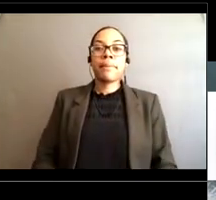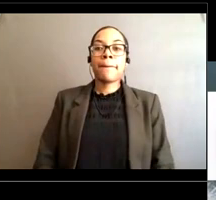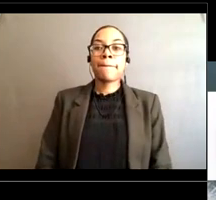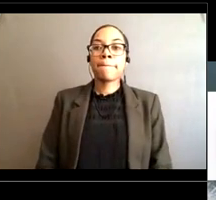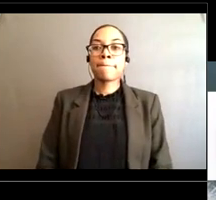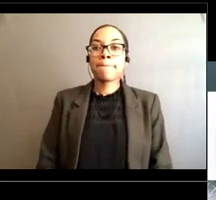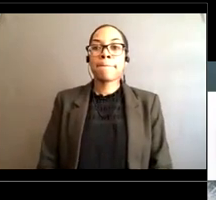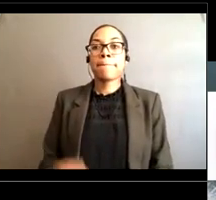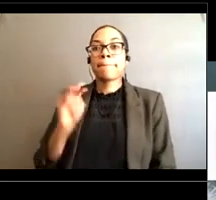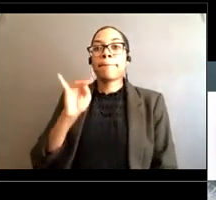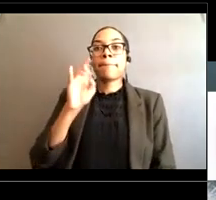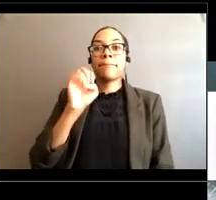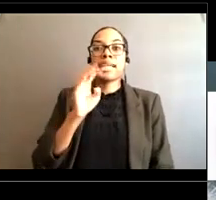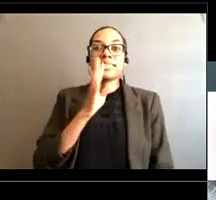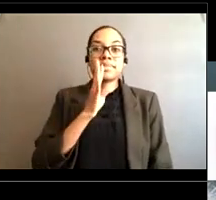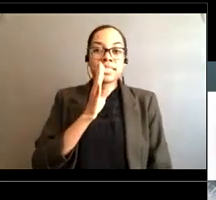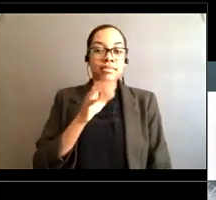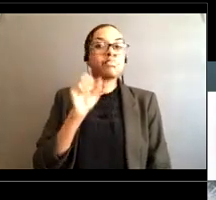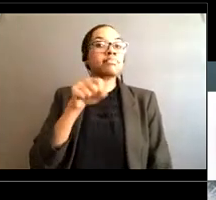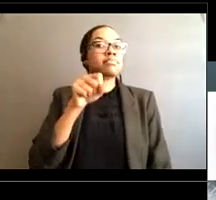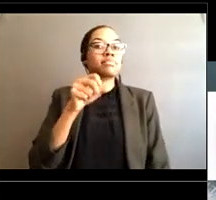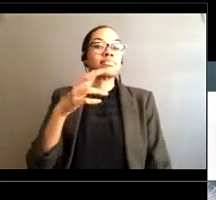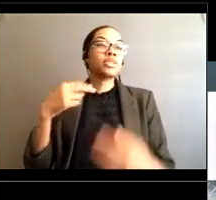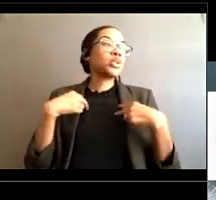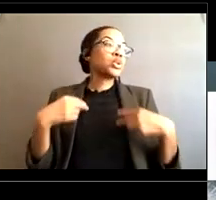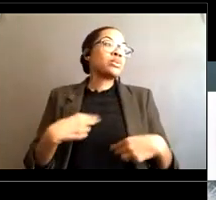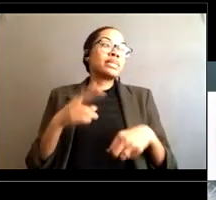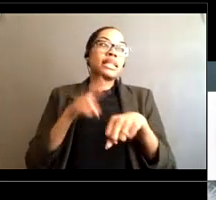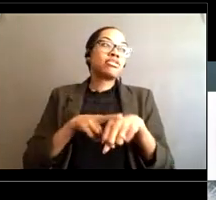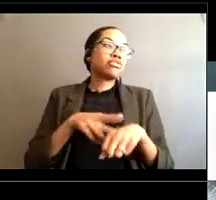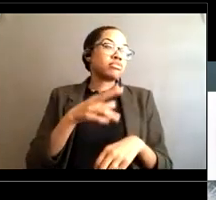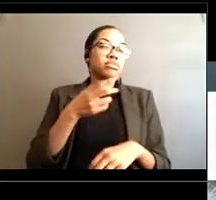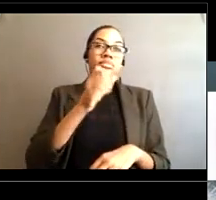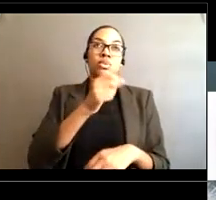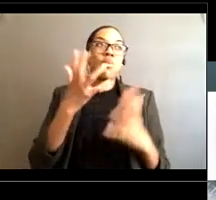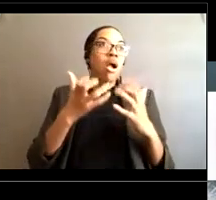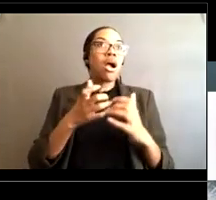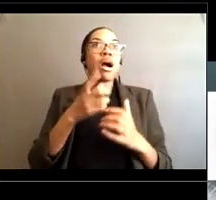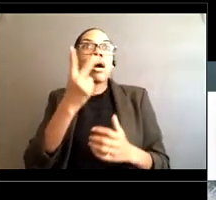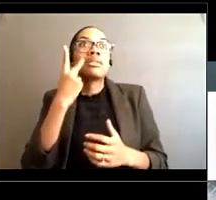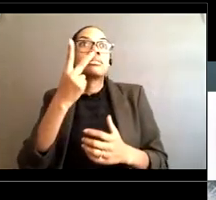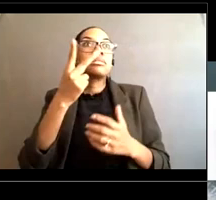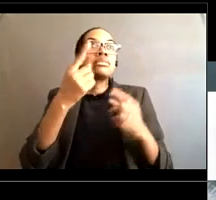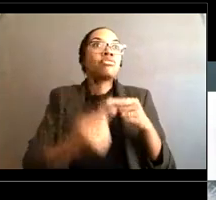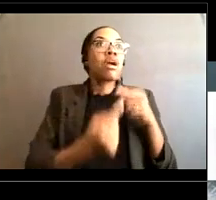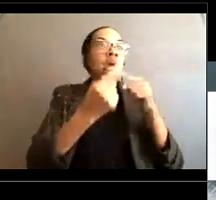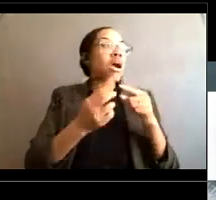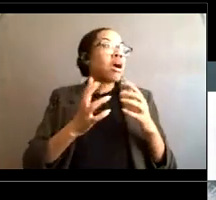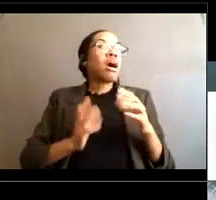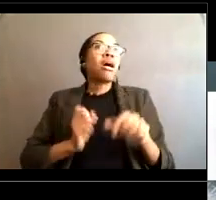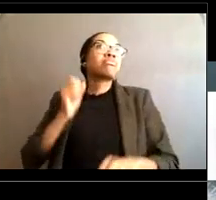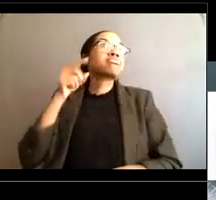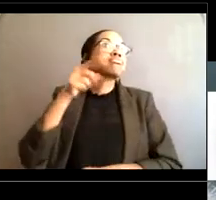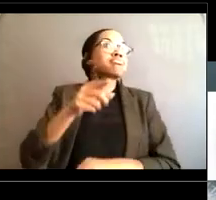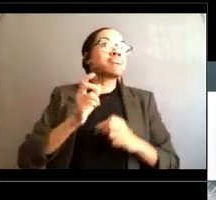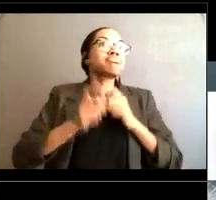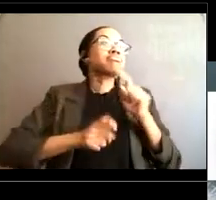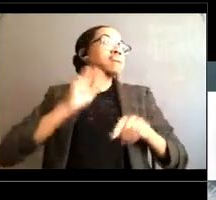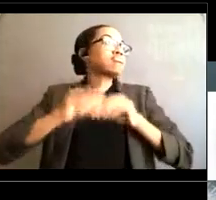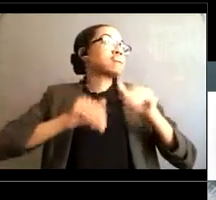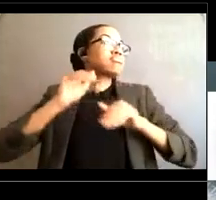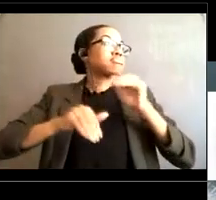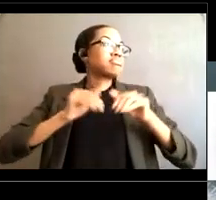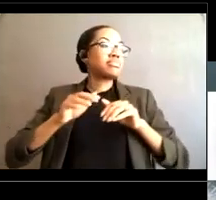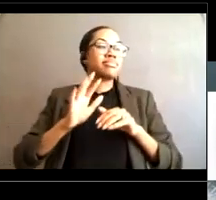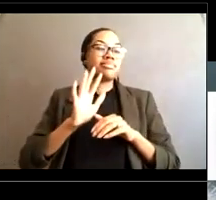This is mike speaking it's it's human nature to want to help and jump in But your best three options are